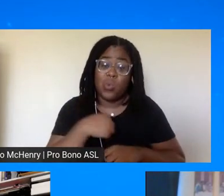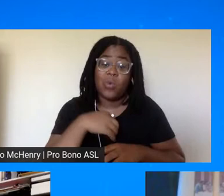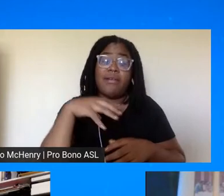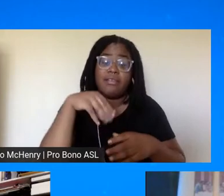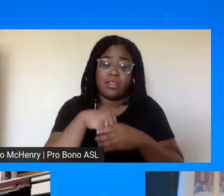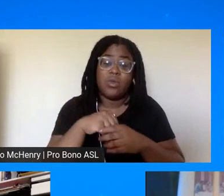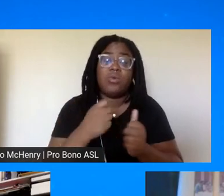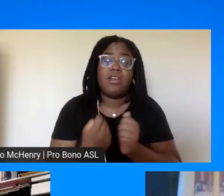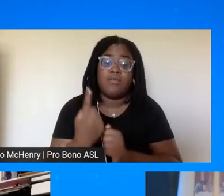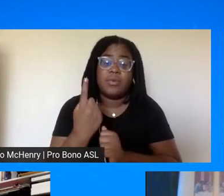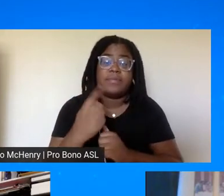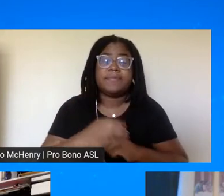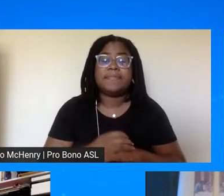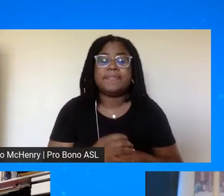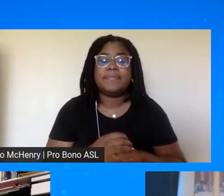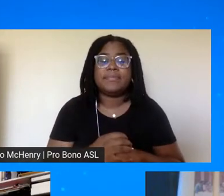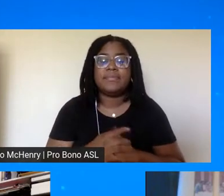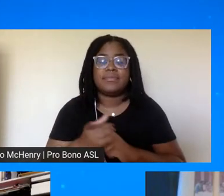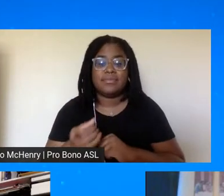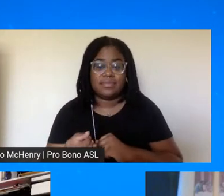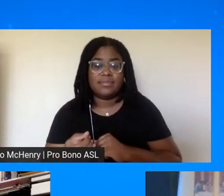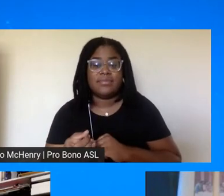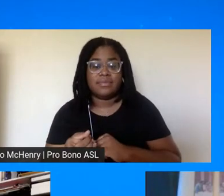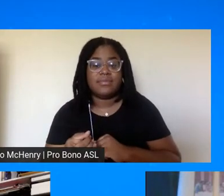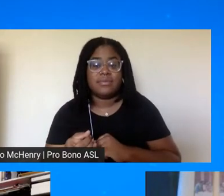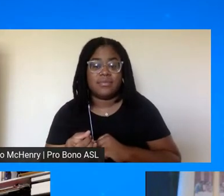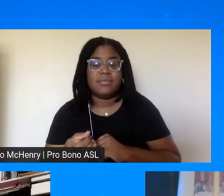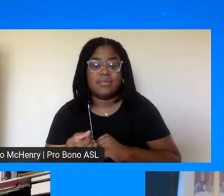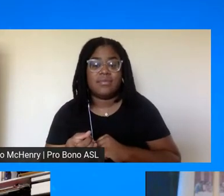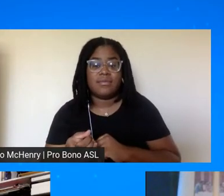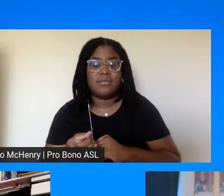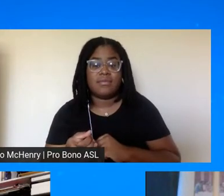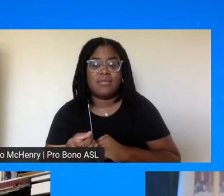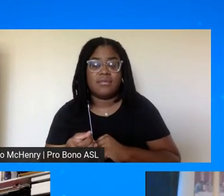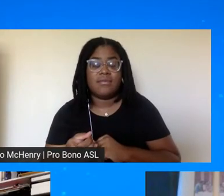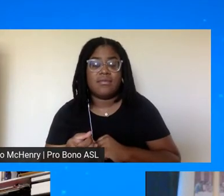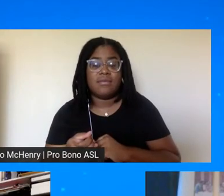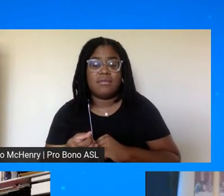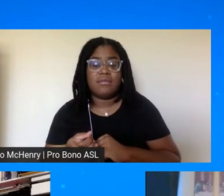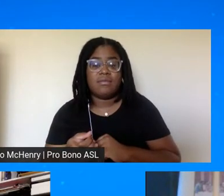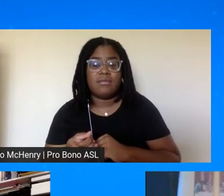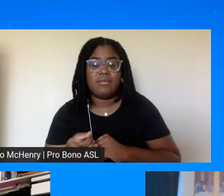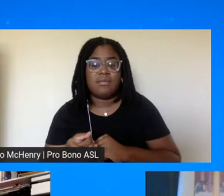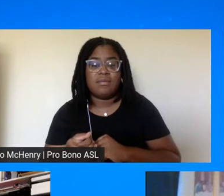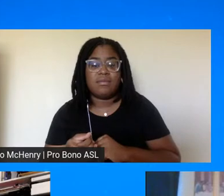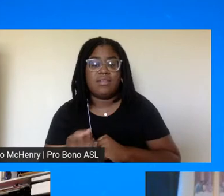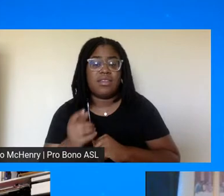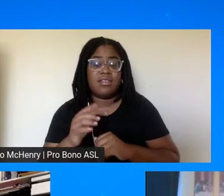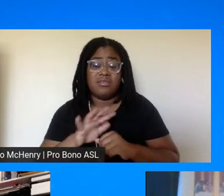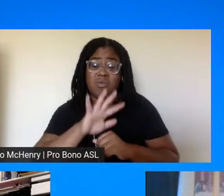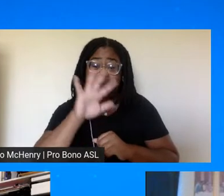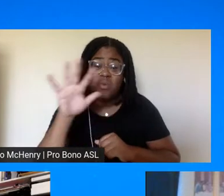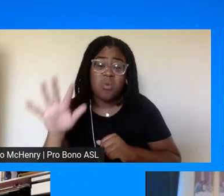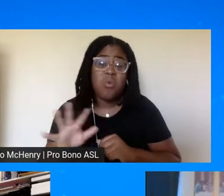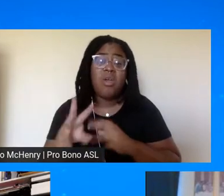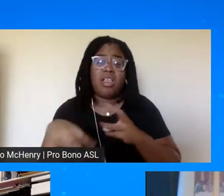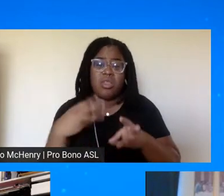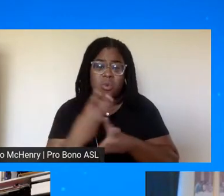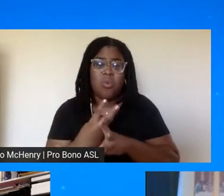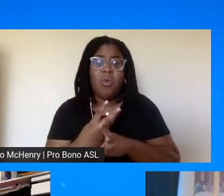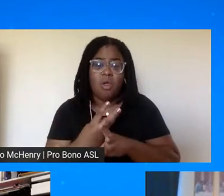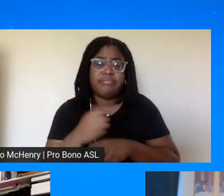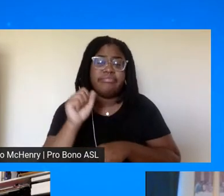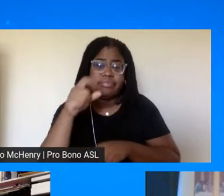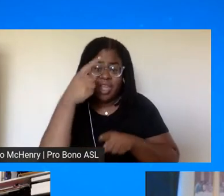and dr king i like to take it not i like to take it not in the united states but around the world because as i travel and teach in different